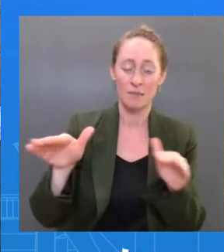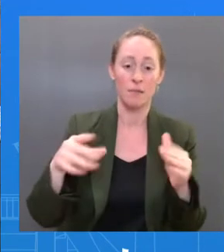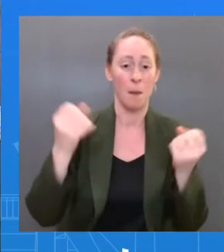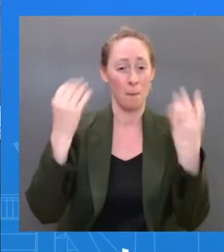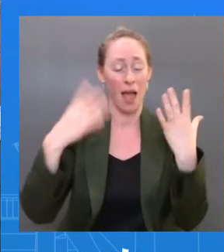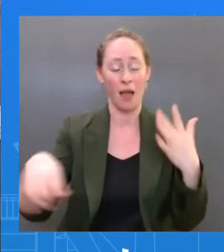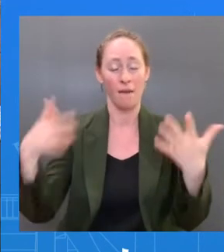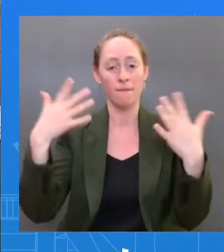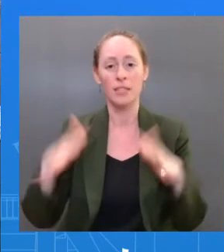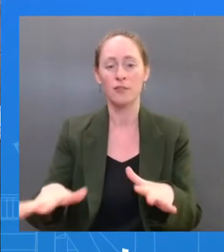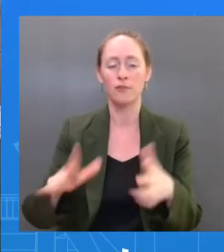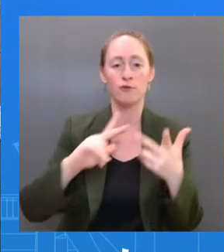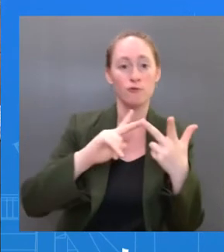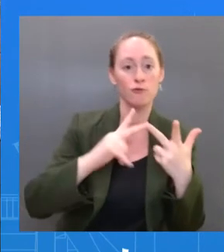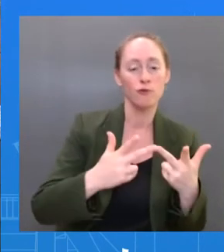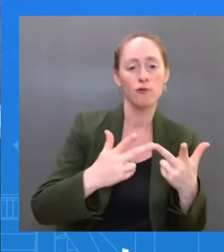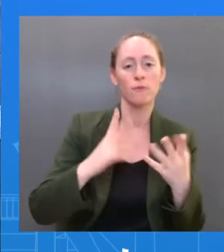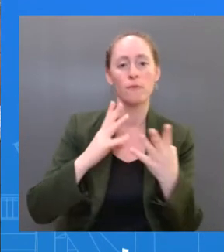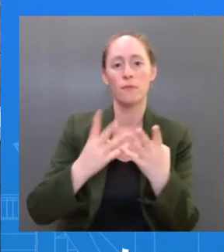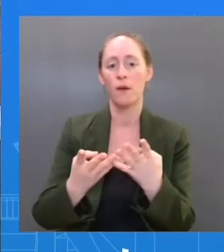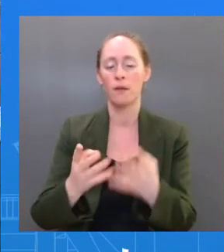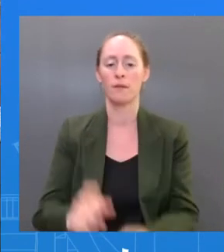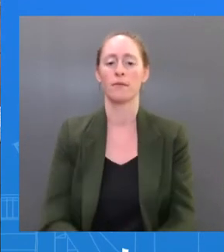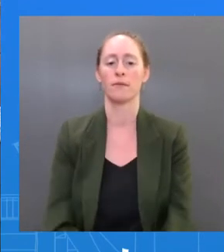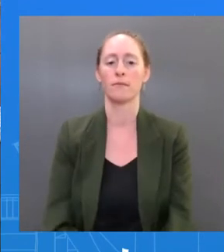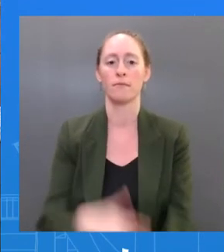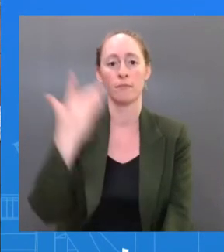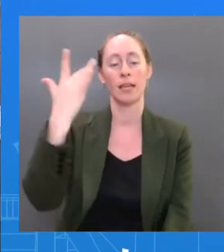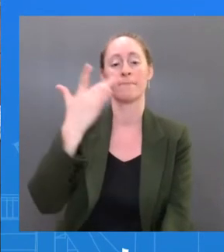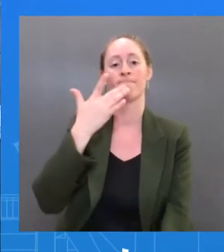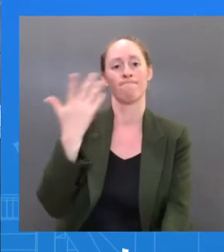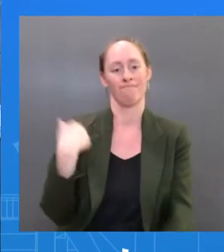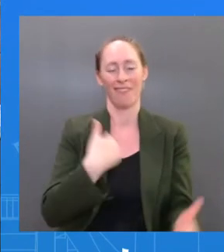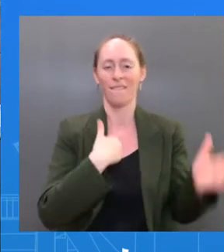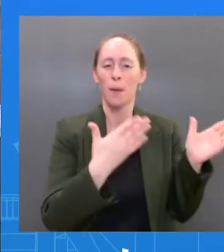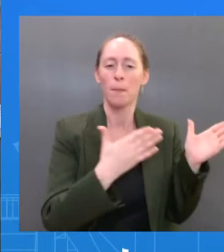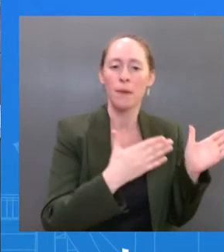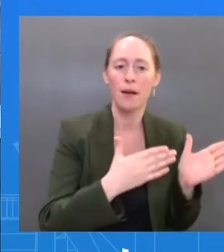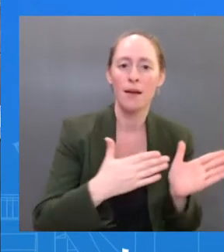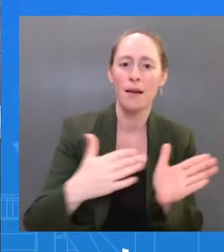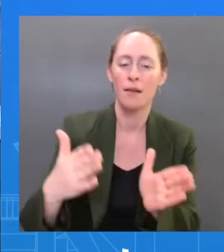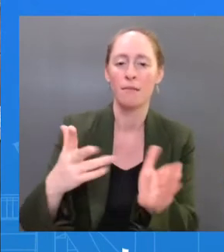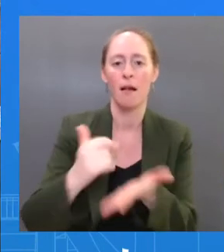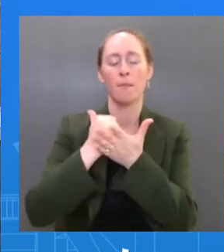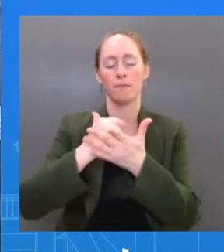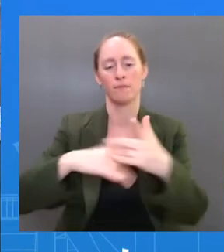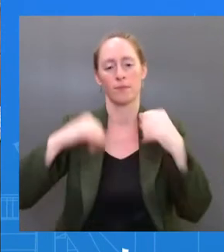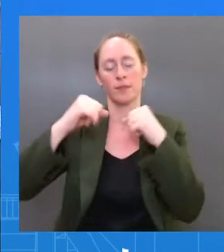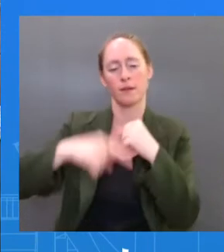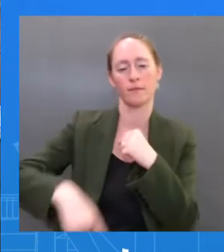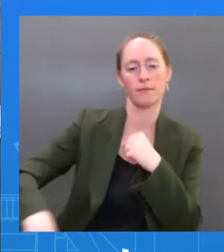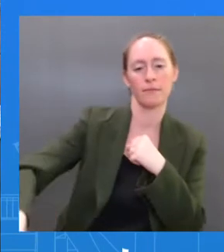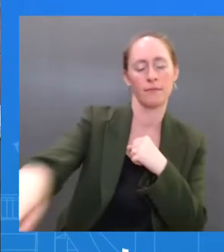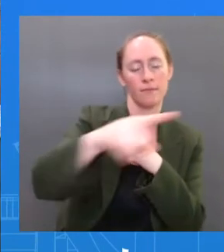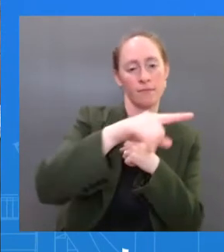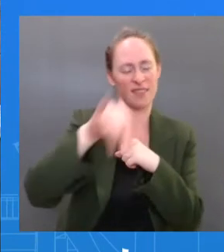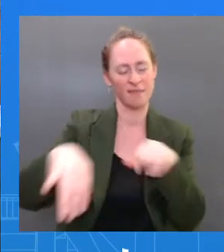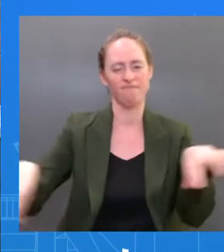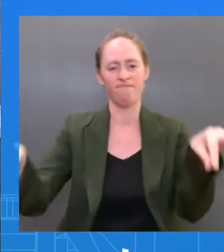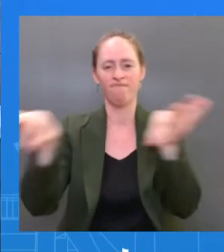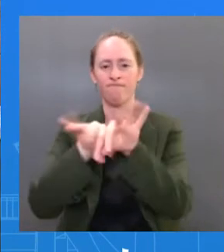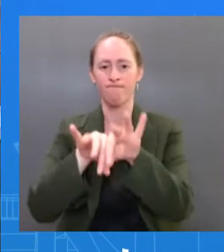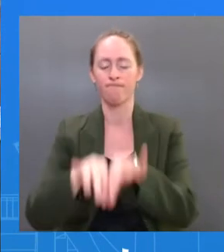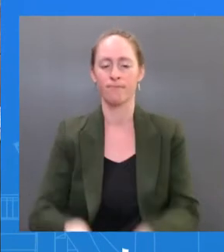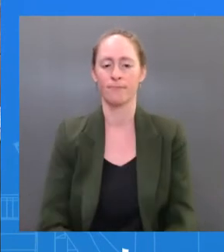people get vaccinated so that they can be protected. And so that is what's most important here. He has mild symptoms. He continues